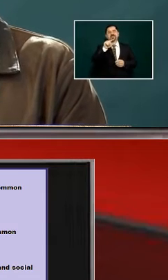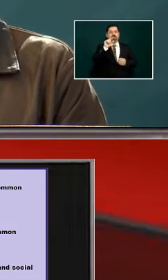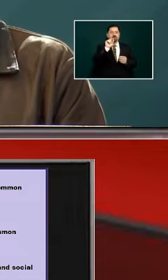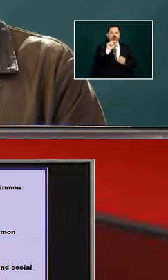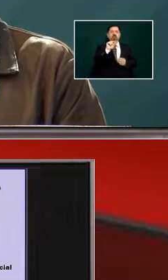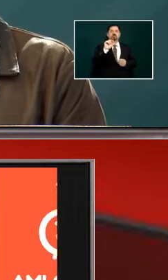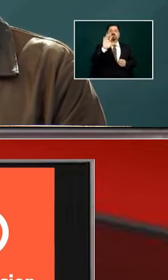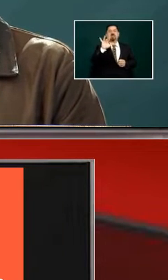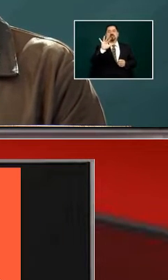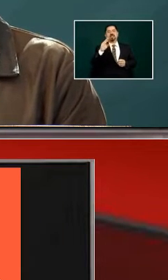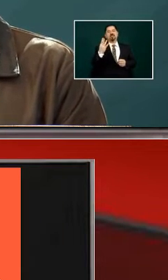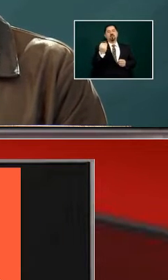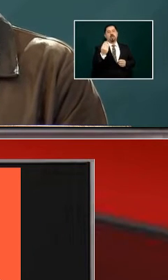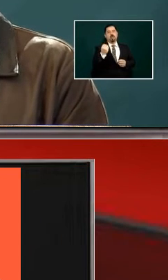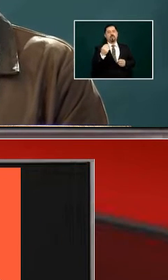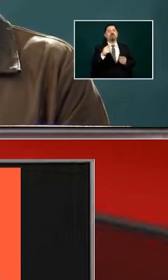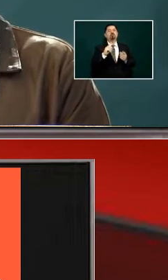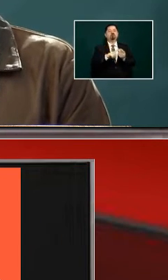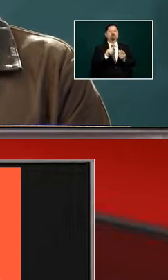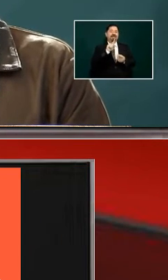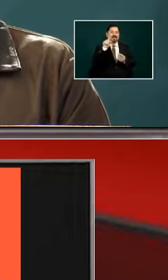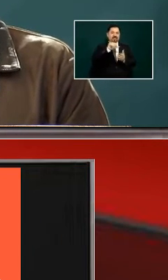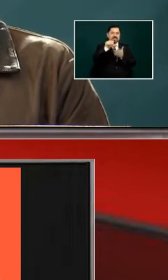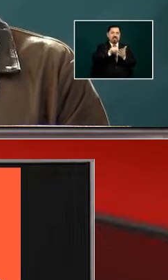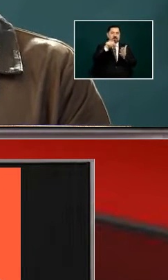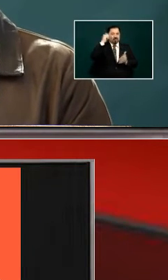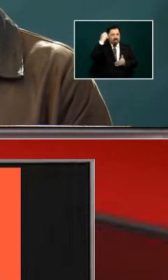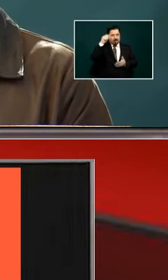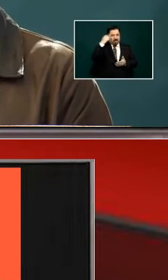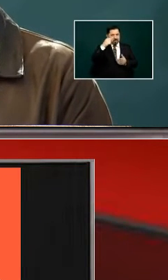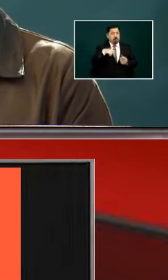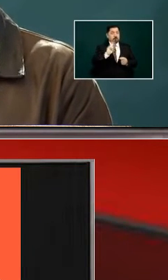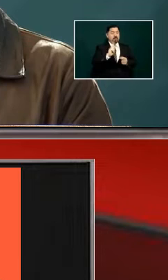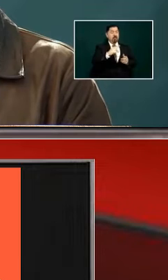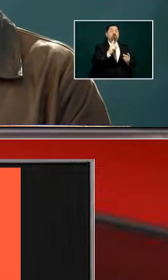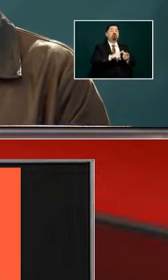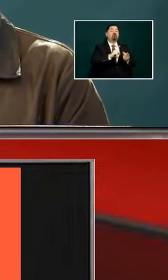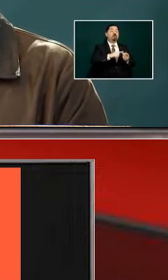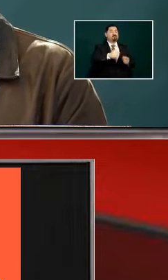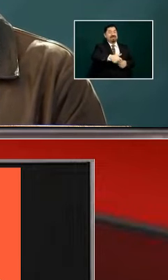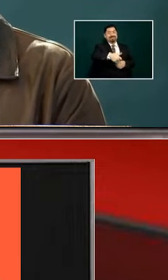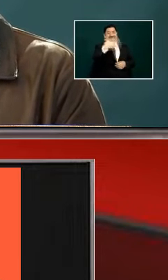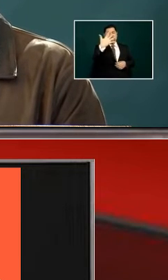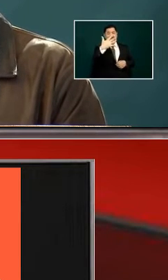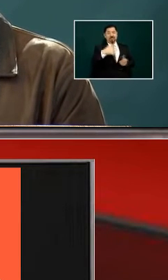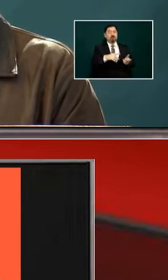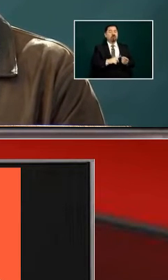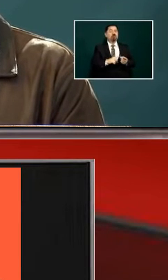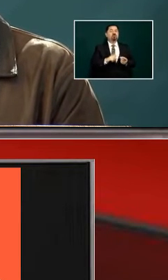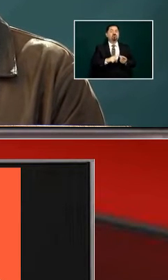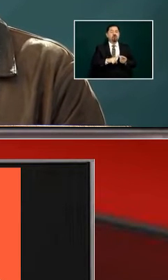well that they're doing something wrong in the gas pumps